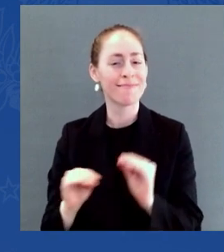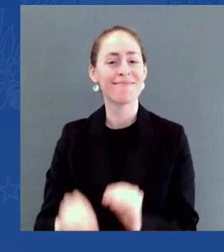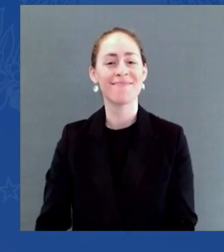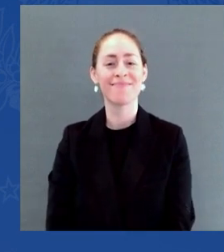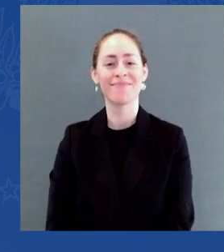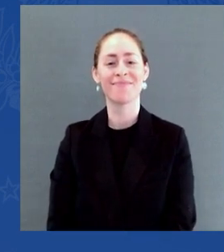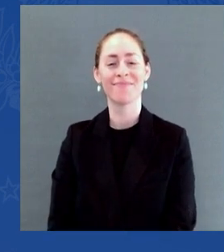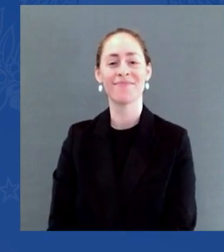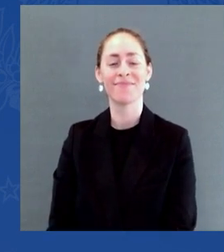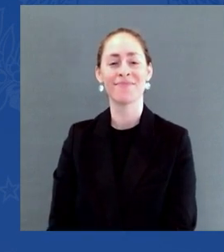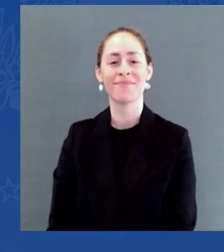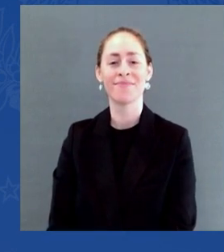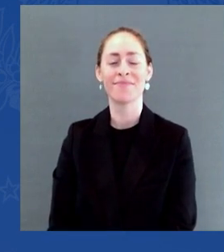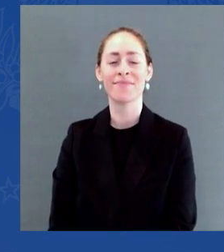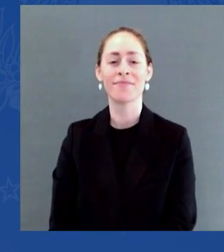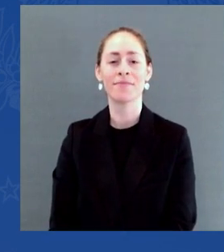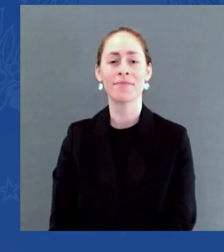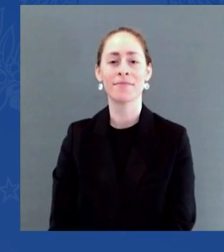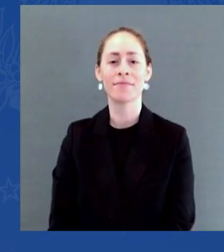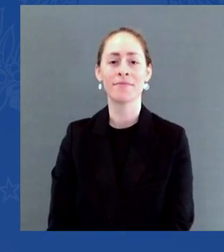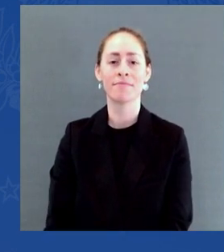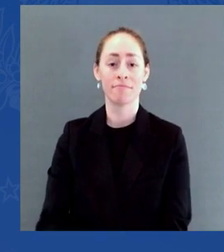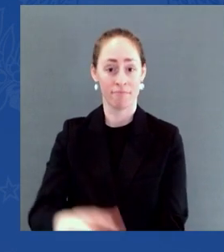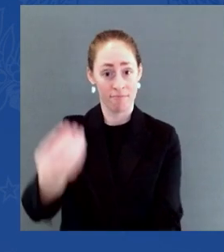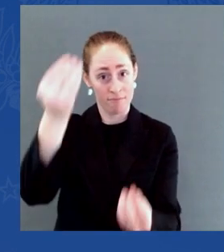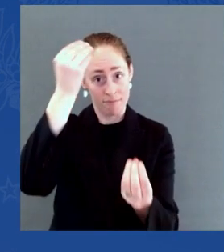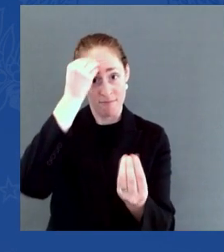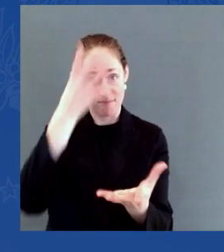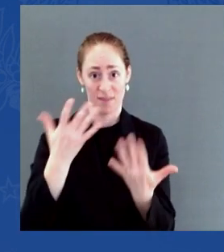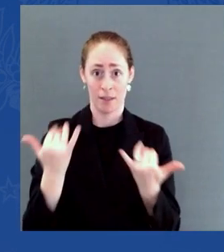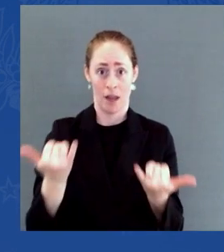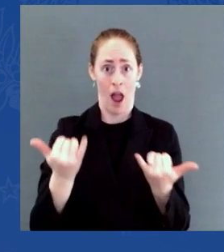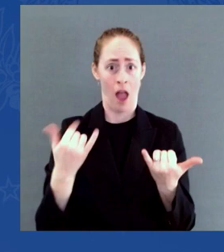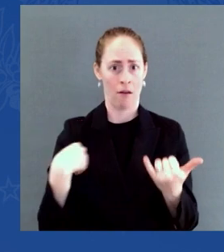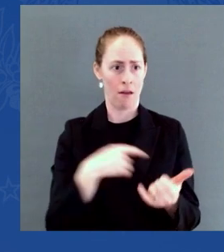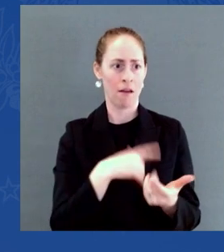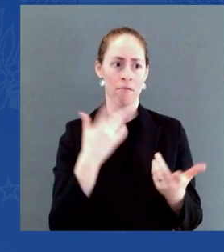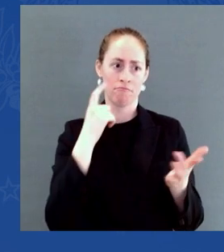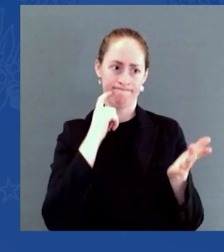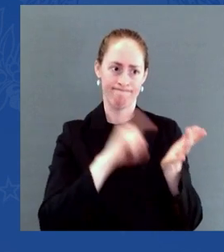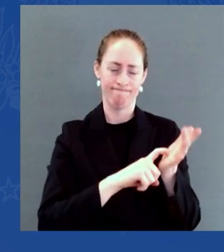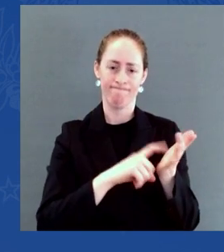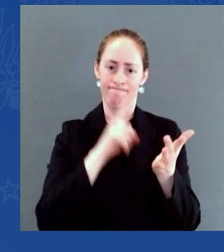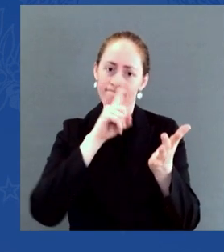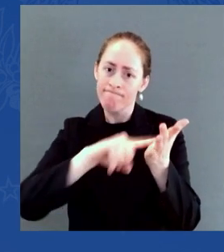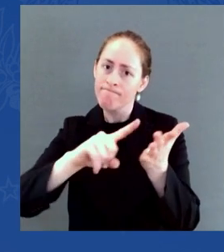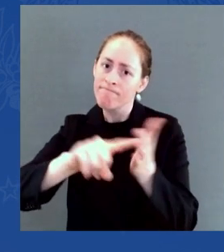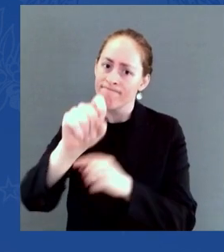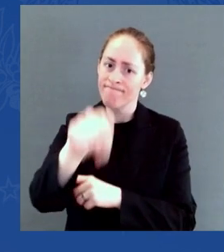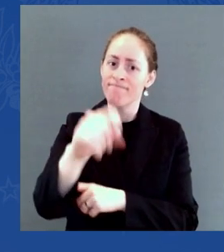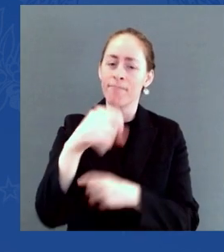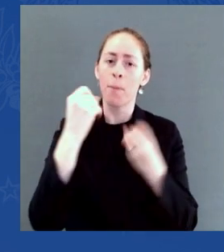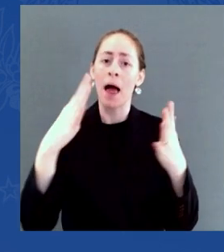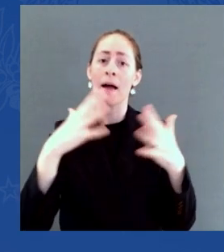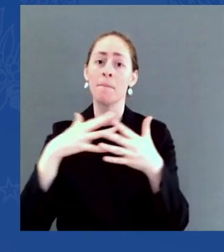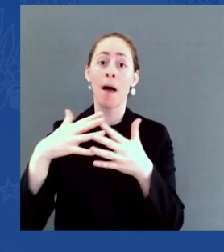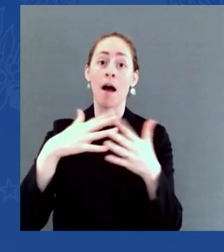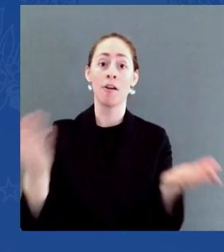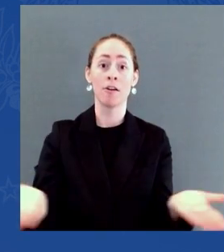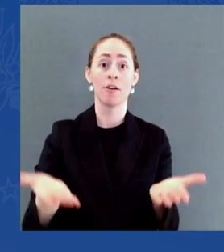leading economy in the world where household income and the economy as a whole are stronger than they were before the pandemic.